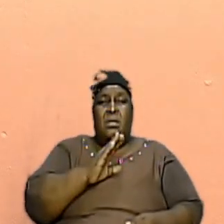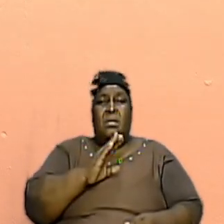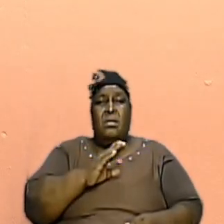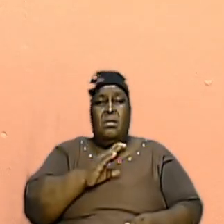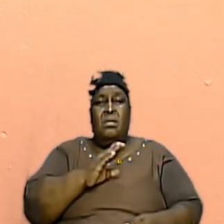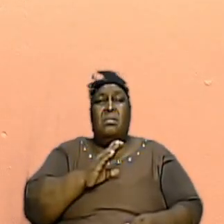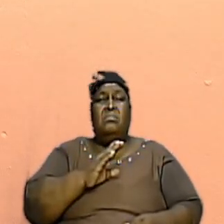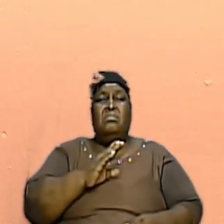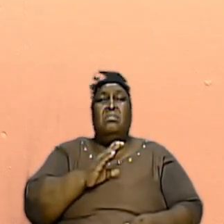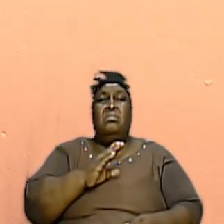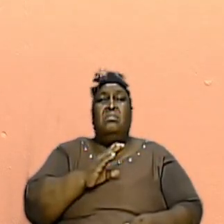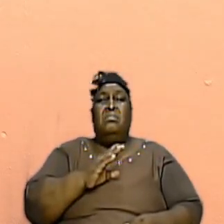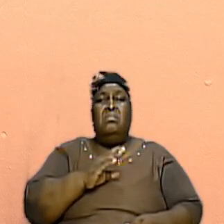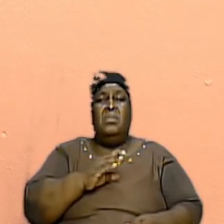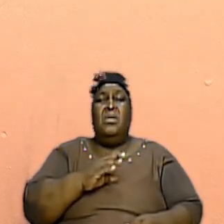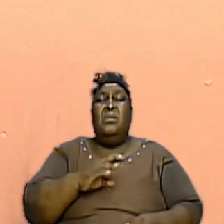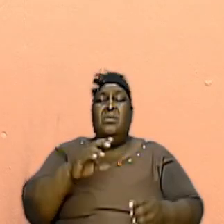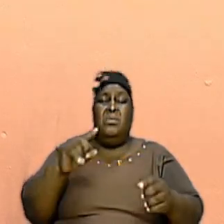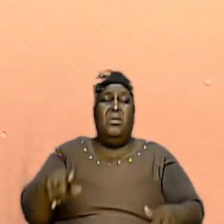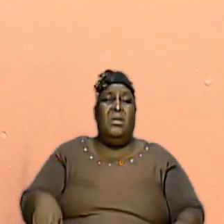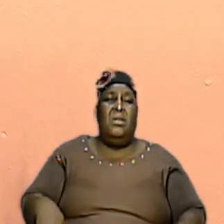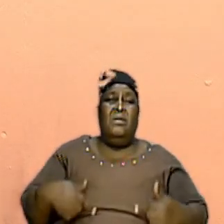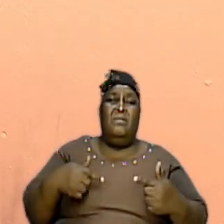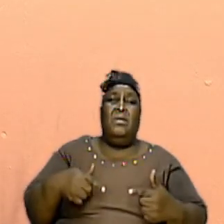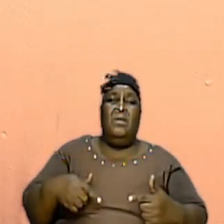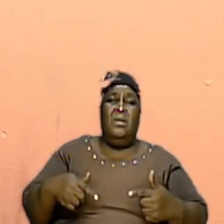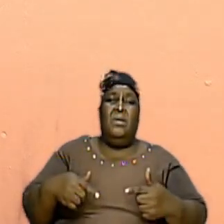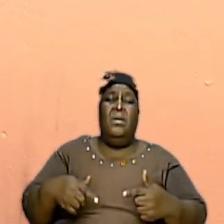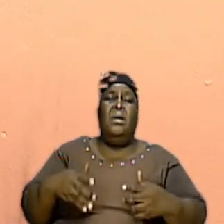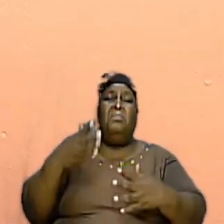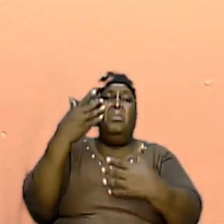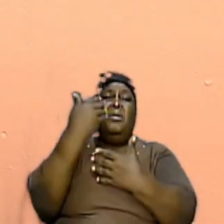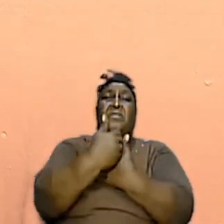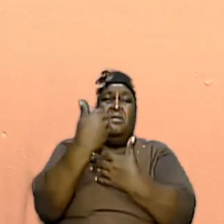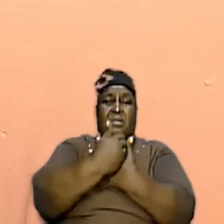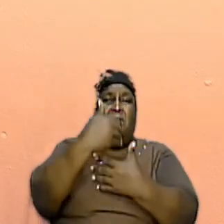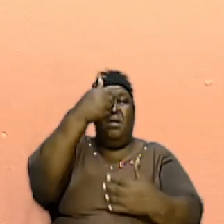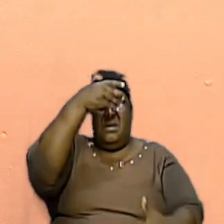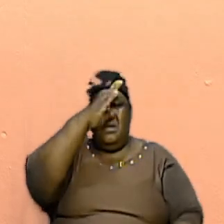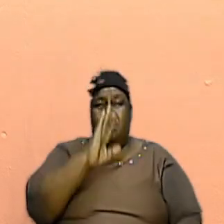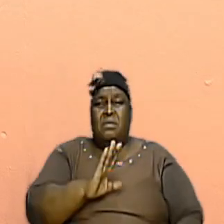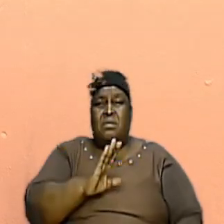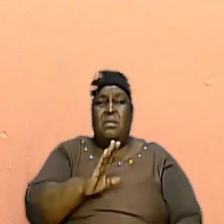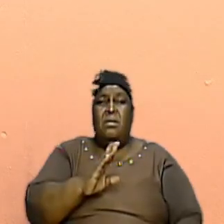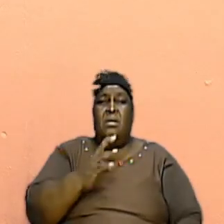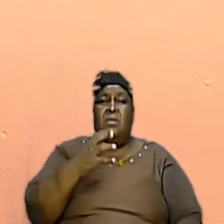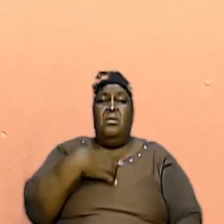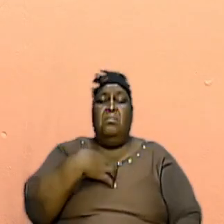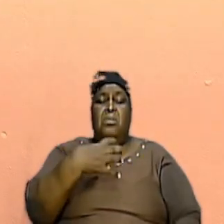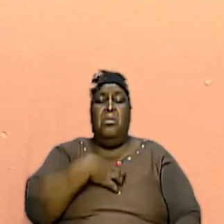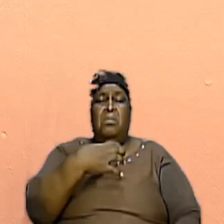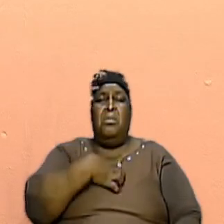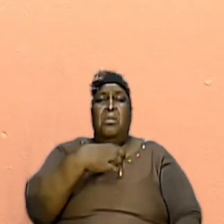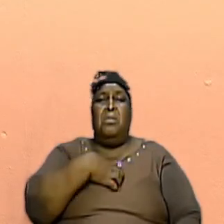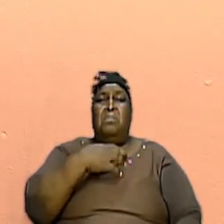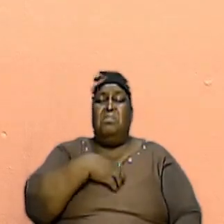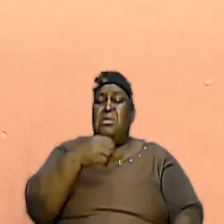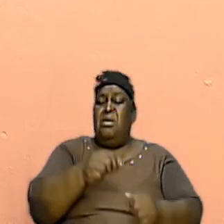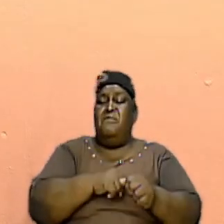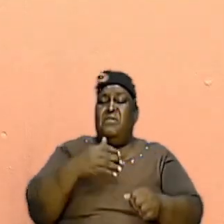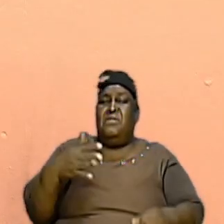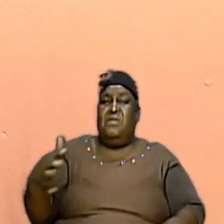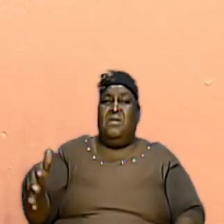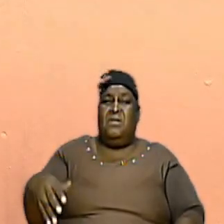Living In Unbelief And Troubled God They Murmured For Everything